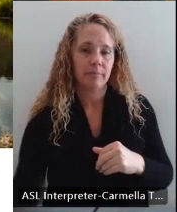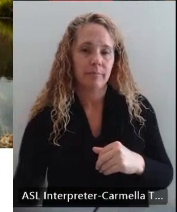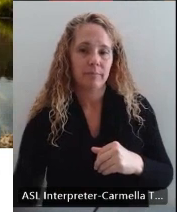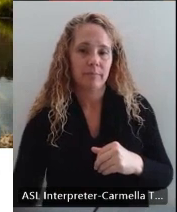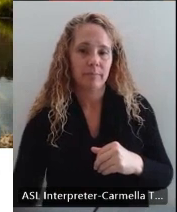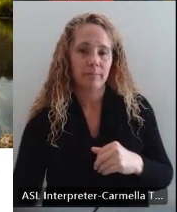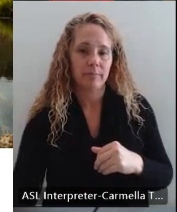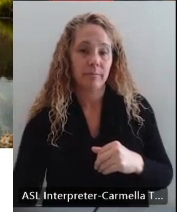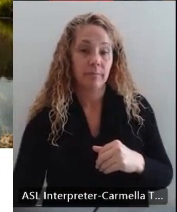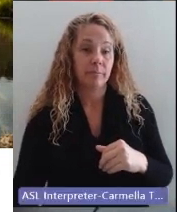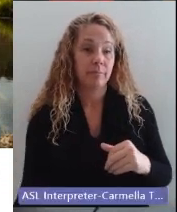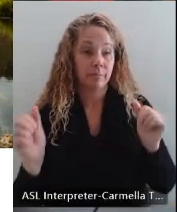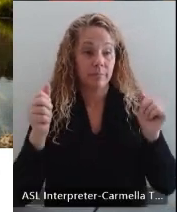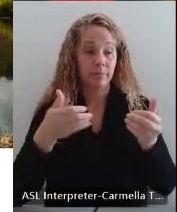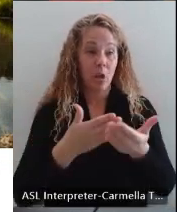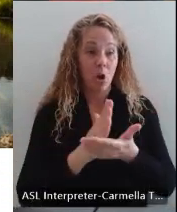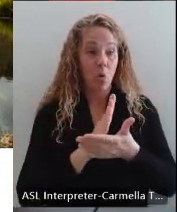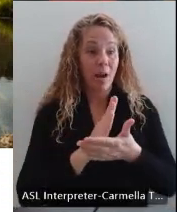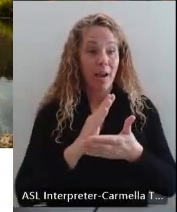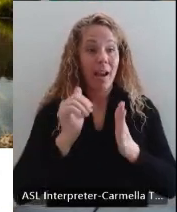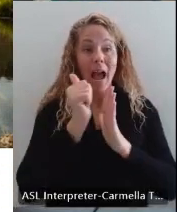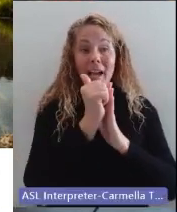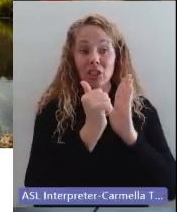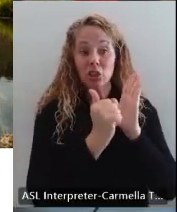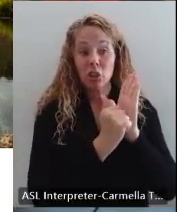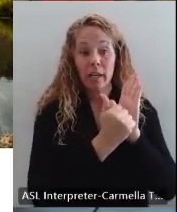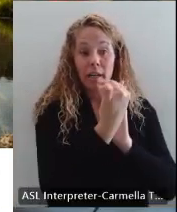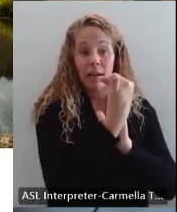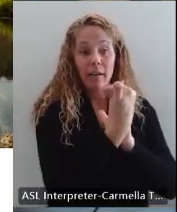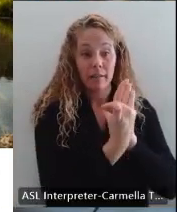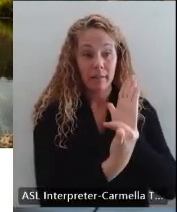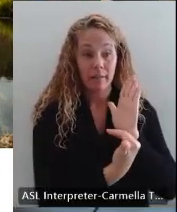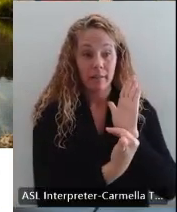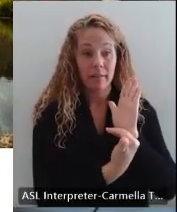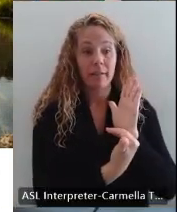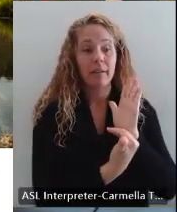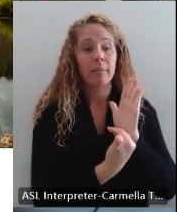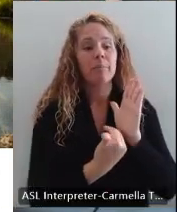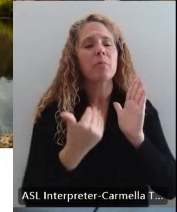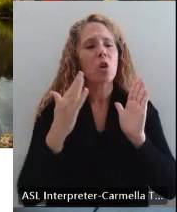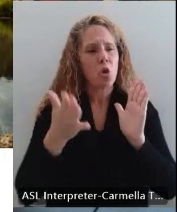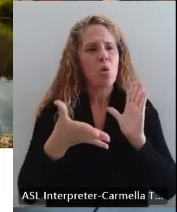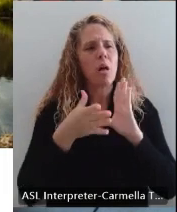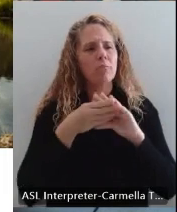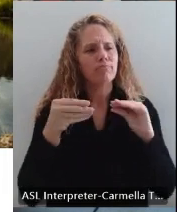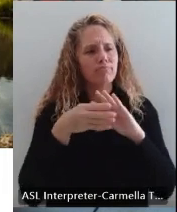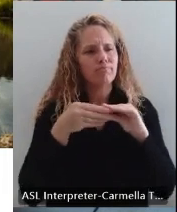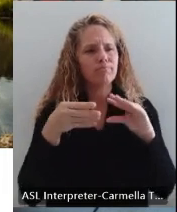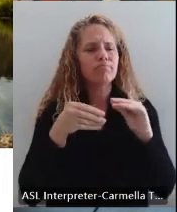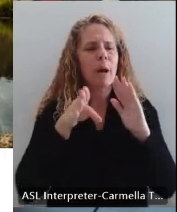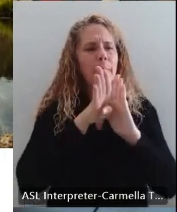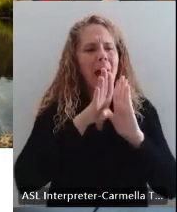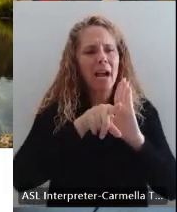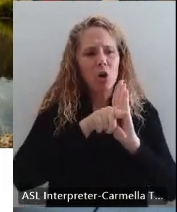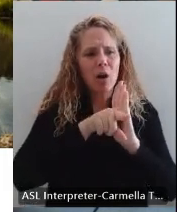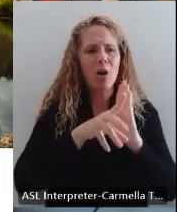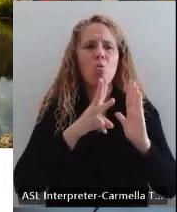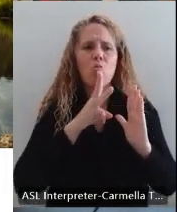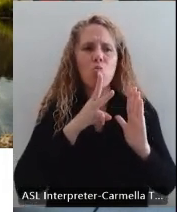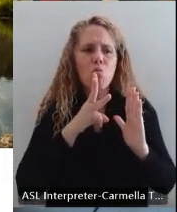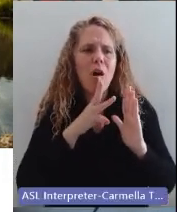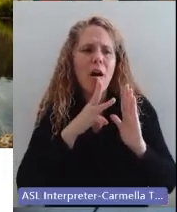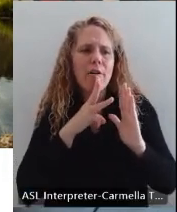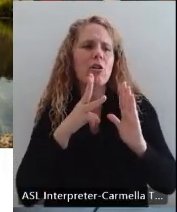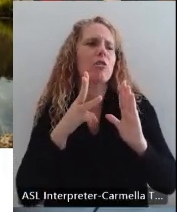All right, the agenda. We're going to cover a little background on water conservation